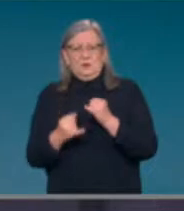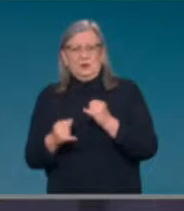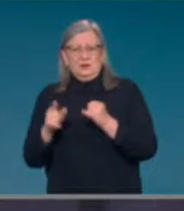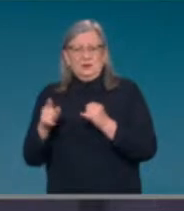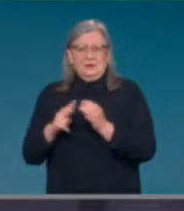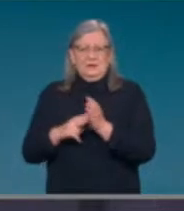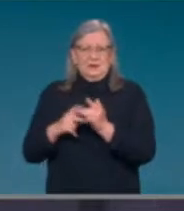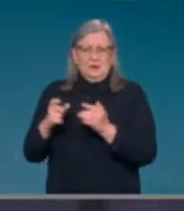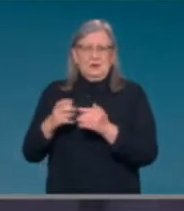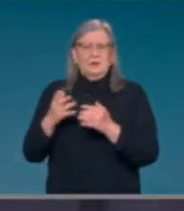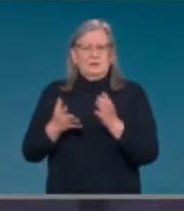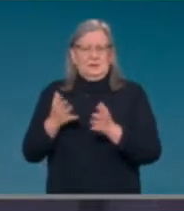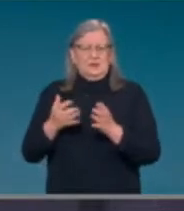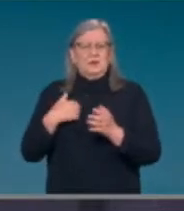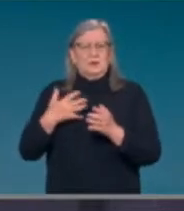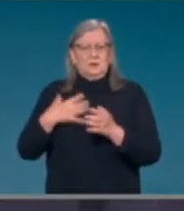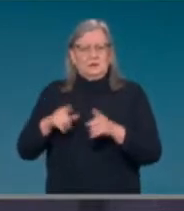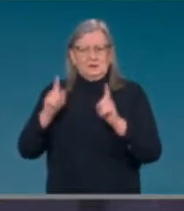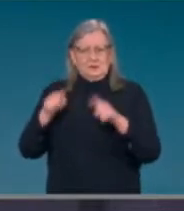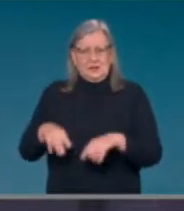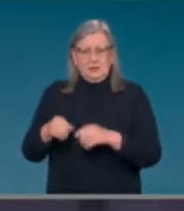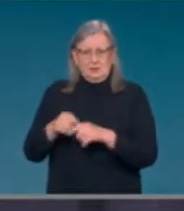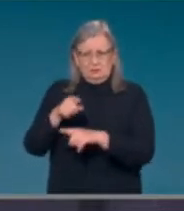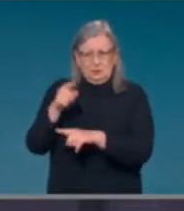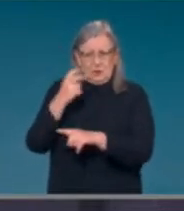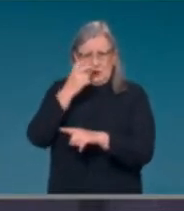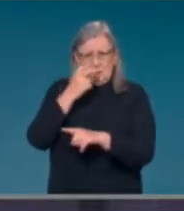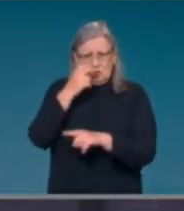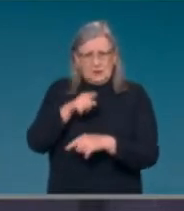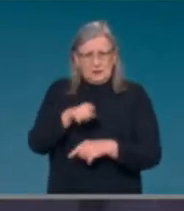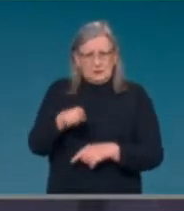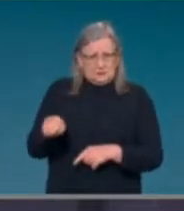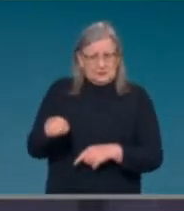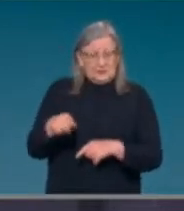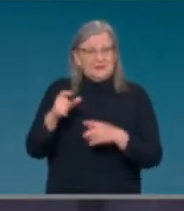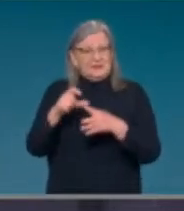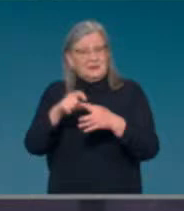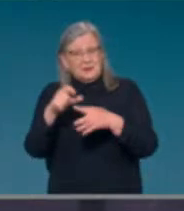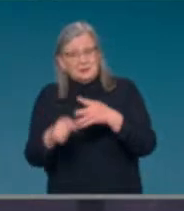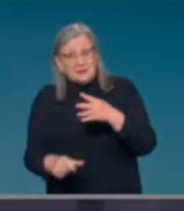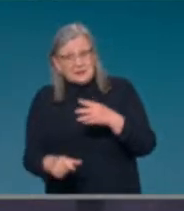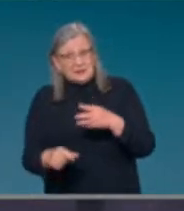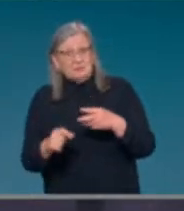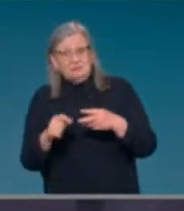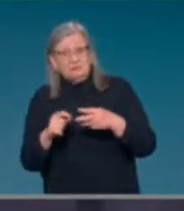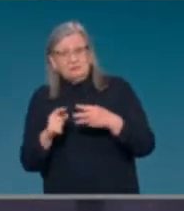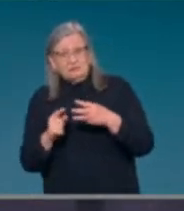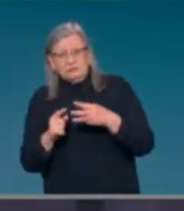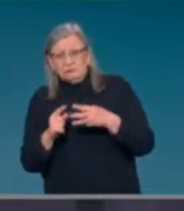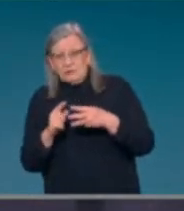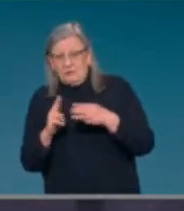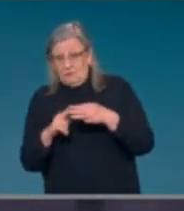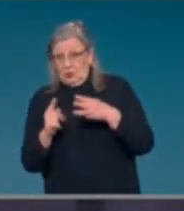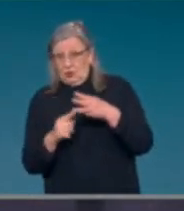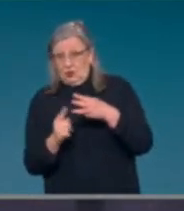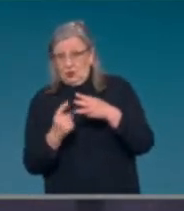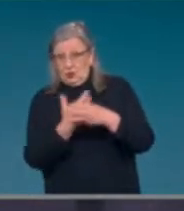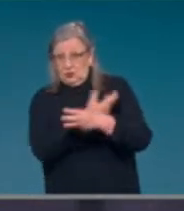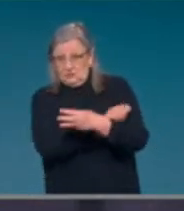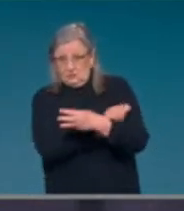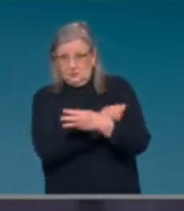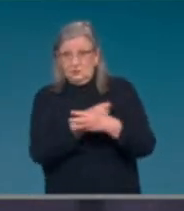their aged care and disability support booster for those that are six months plus, since they've had their second dose